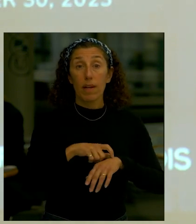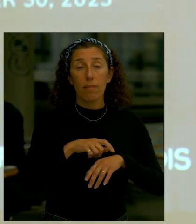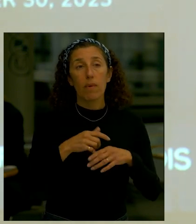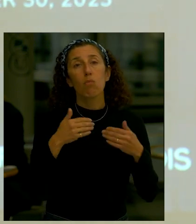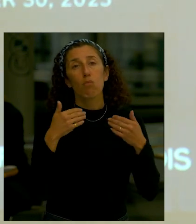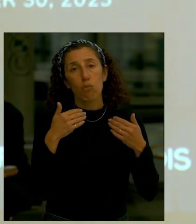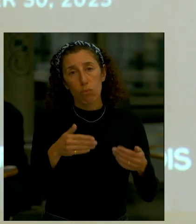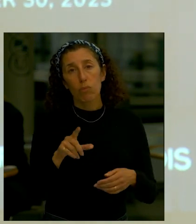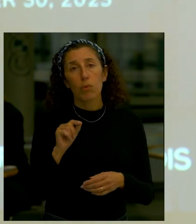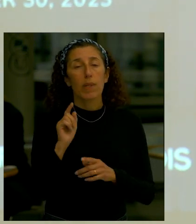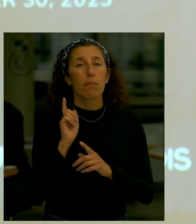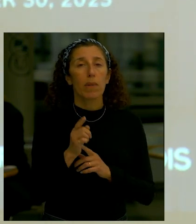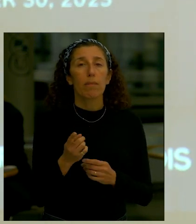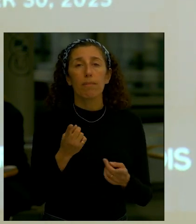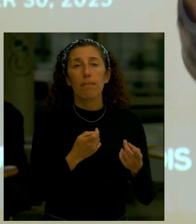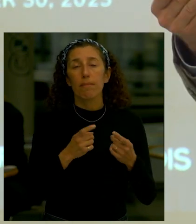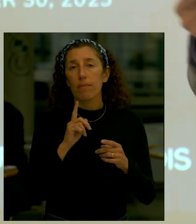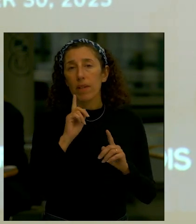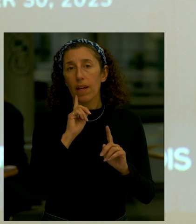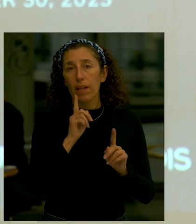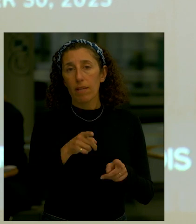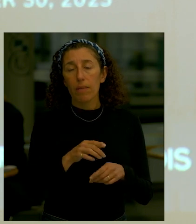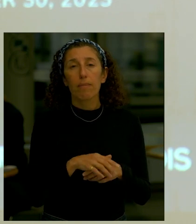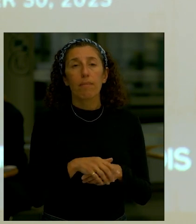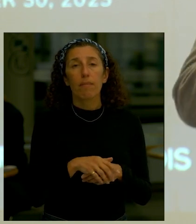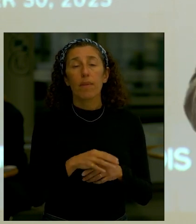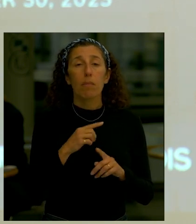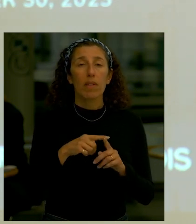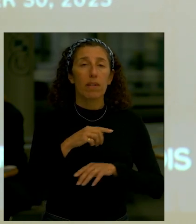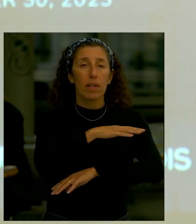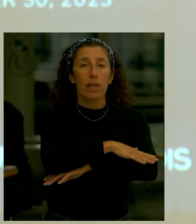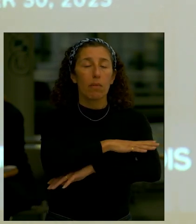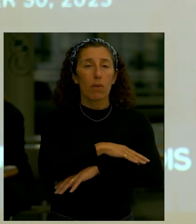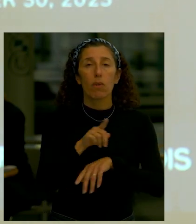and then we can continue to have Q&A after this or in the tables themselves